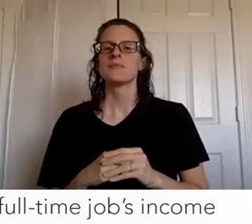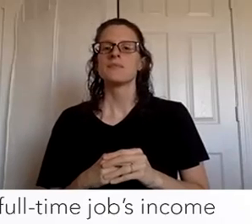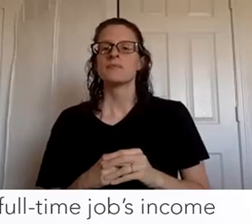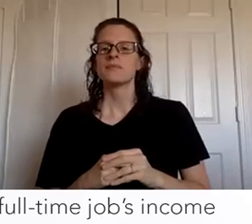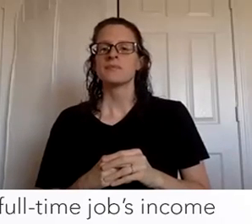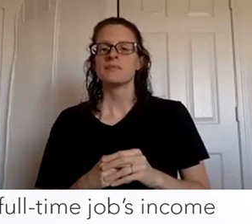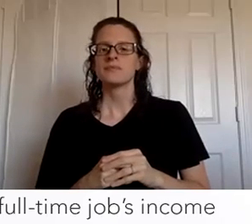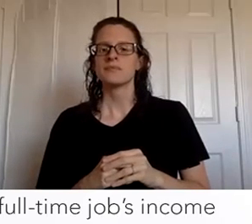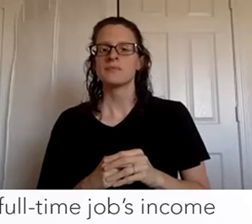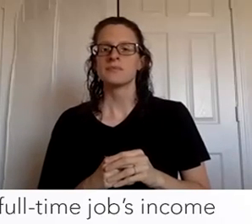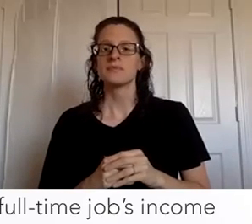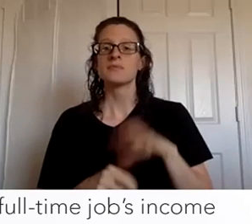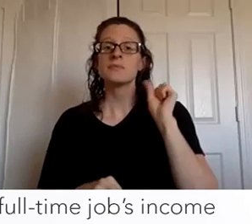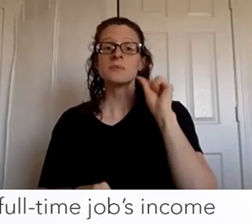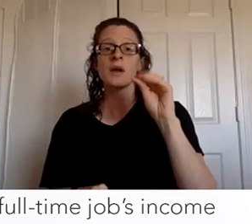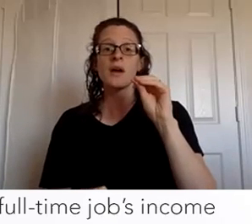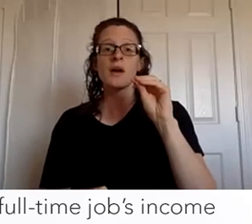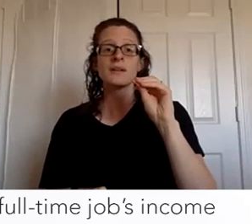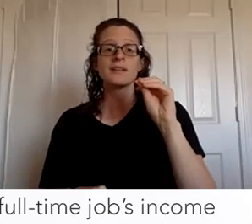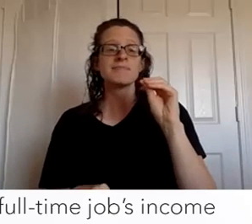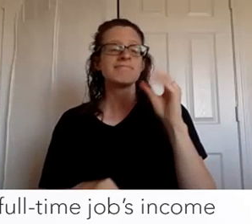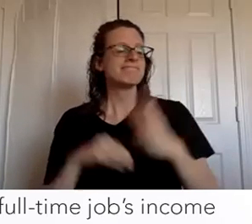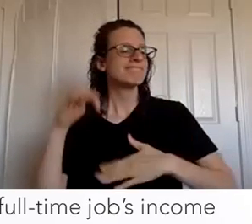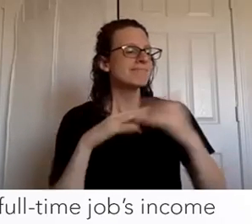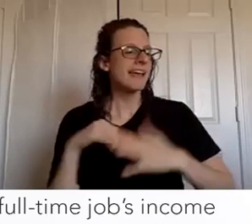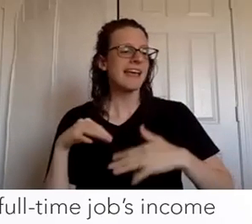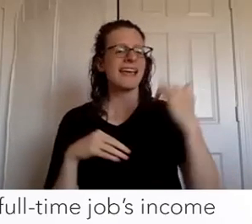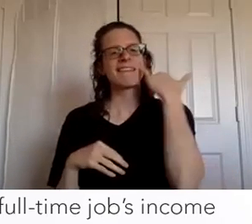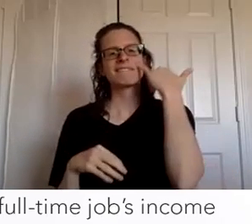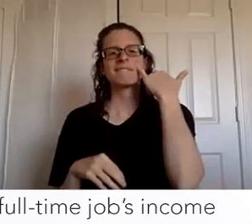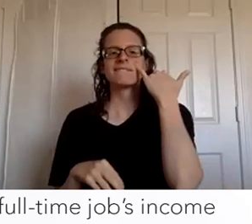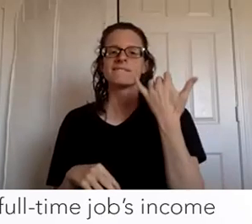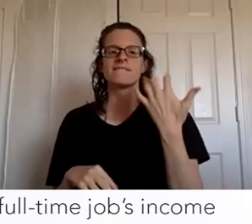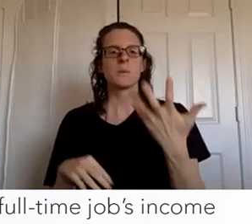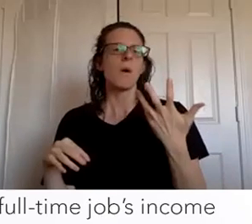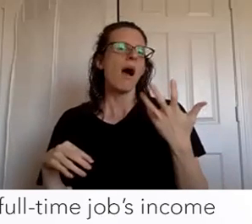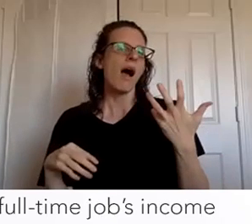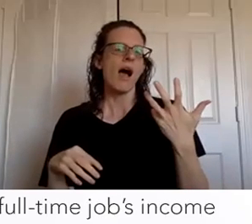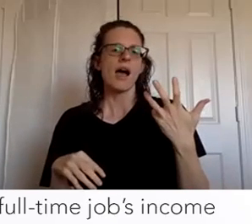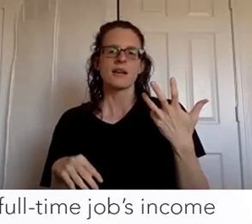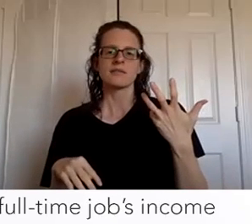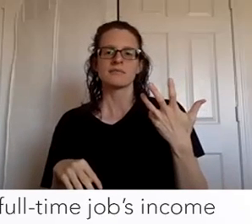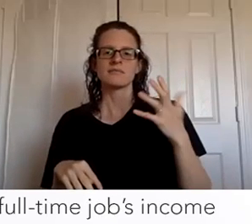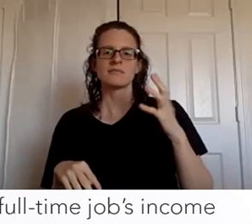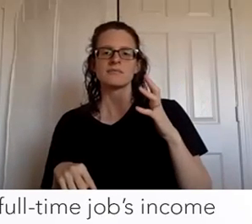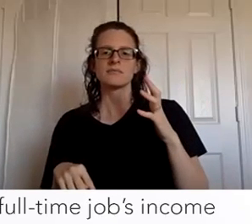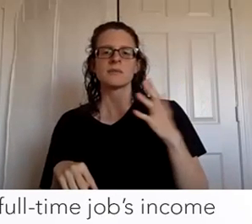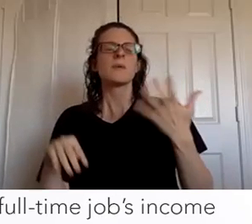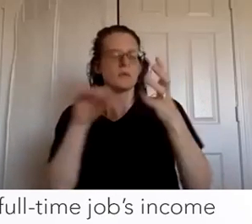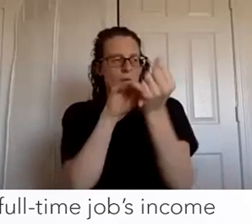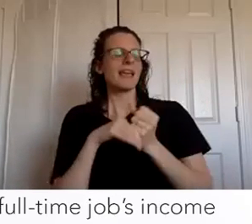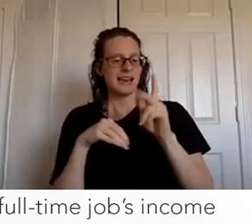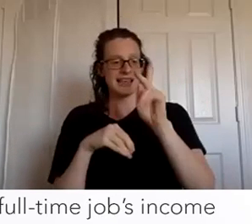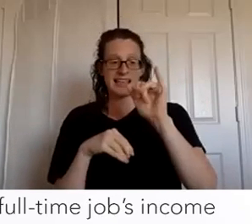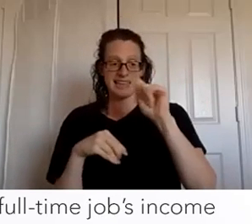um so whether you want your your your kit you get your kit you